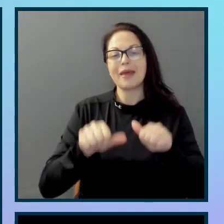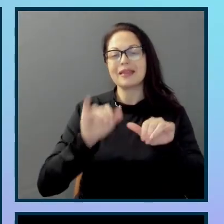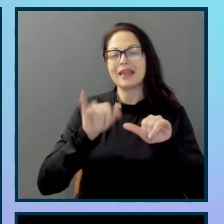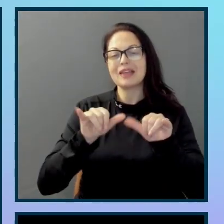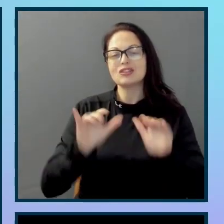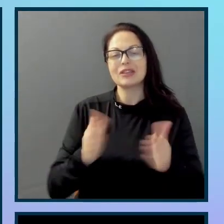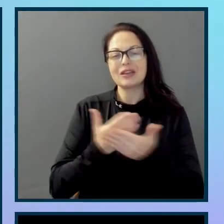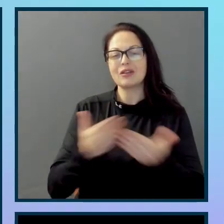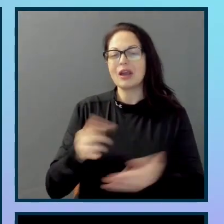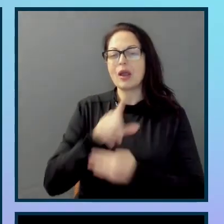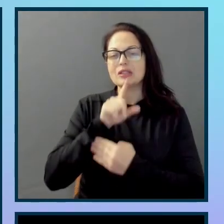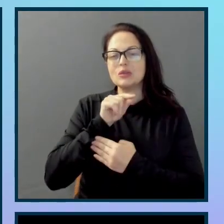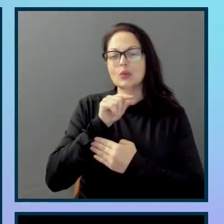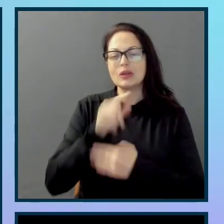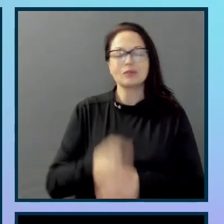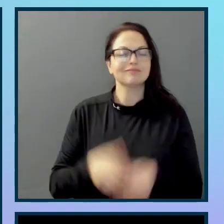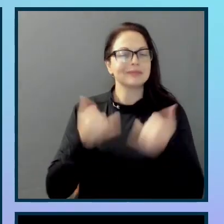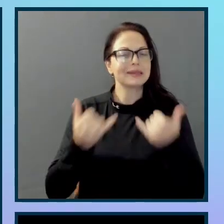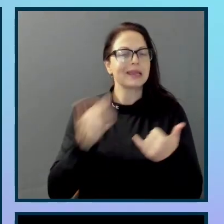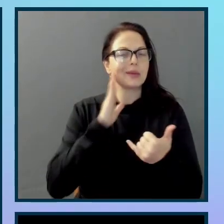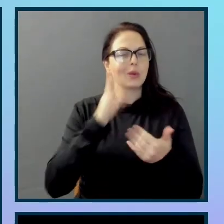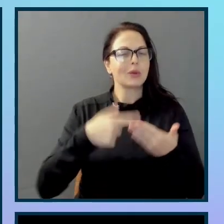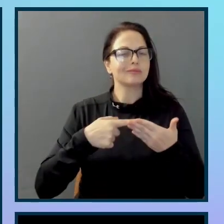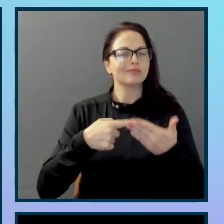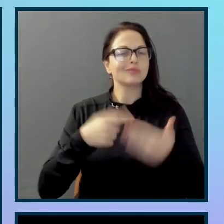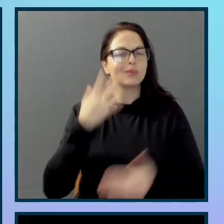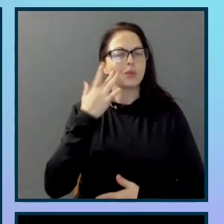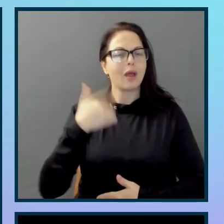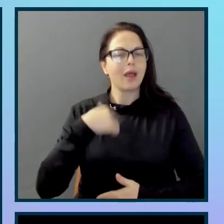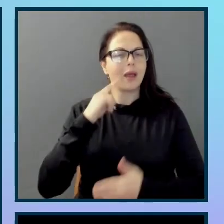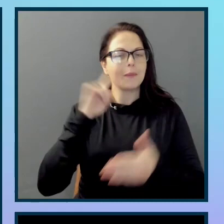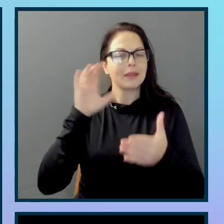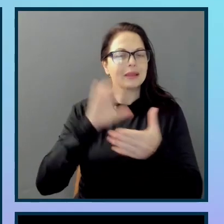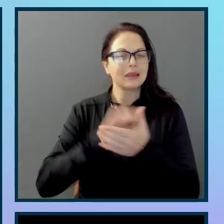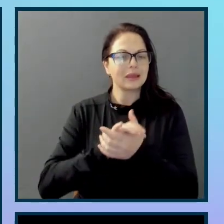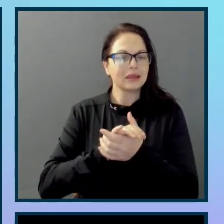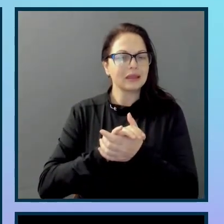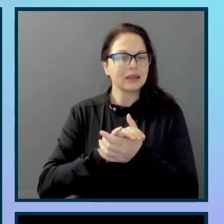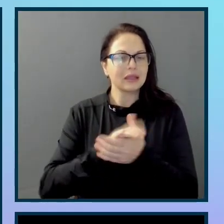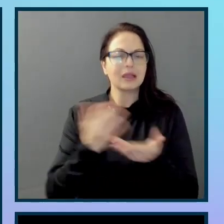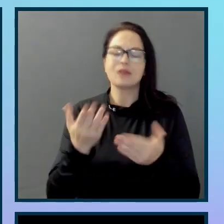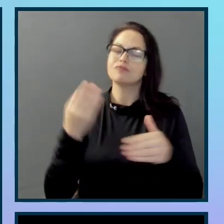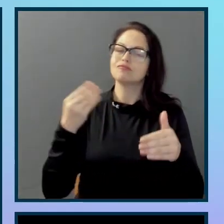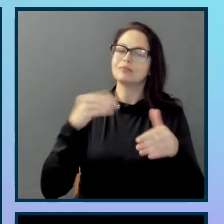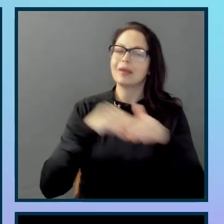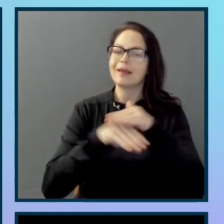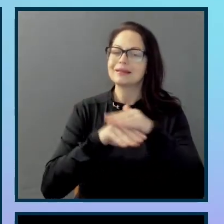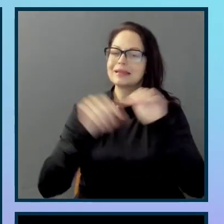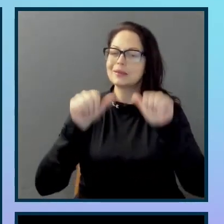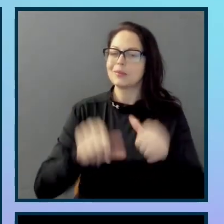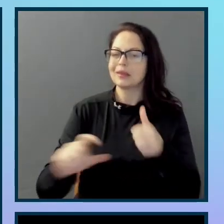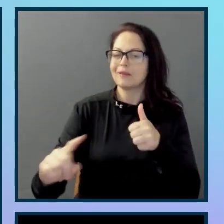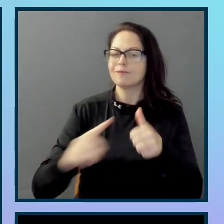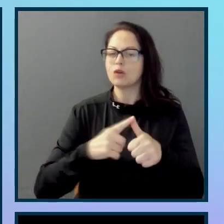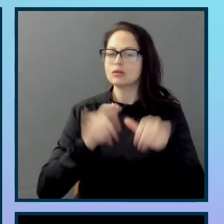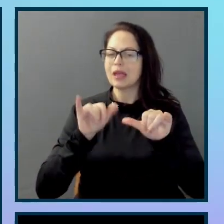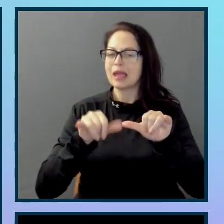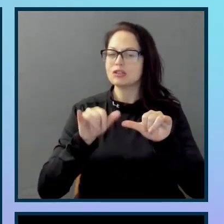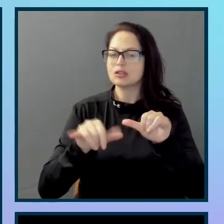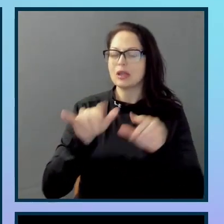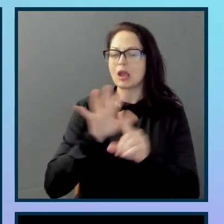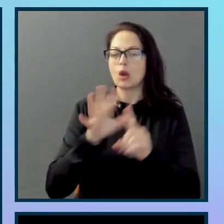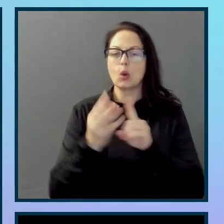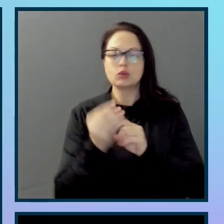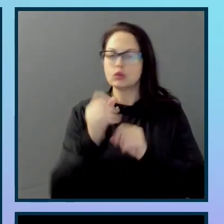Today we're going to be talking about why I believe the first step to an accessibility first engineering culture is not an accessibility